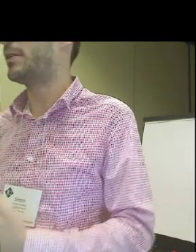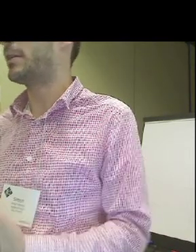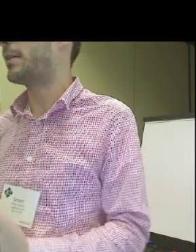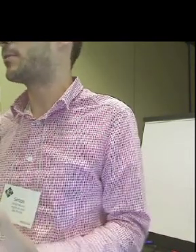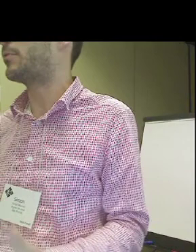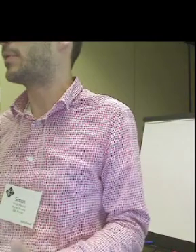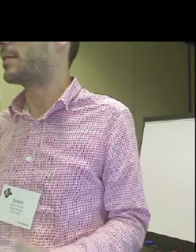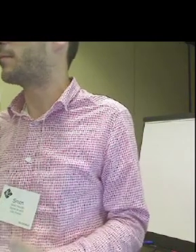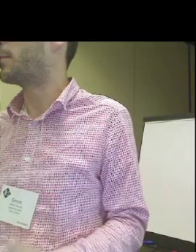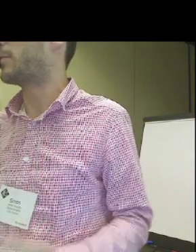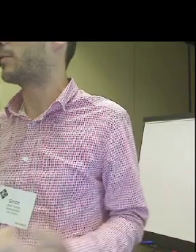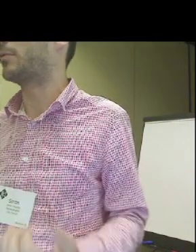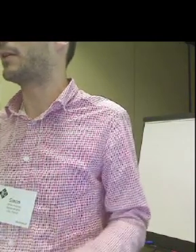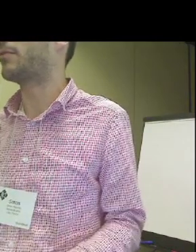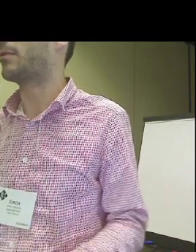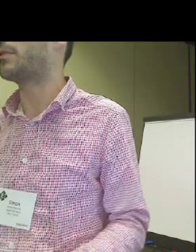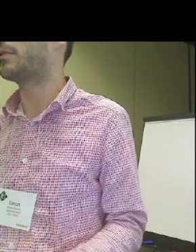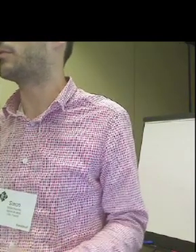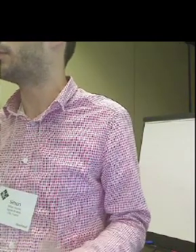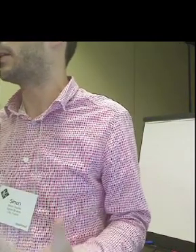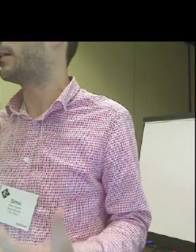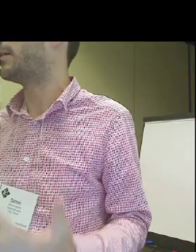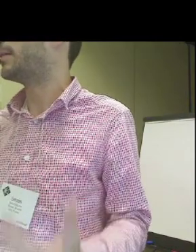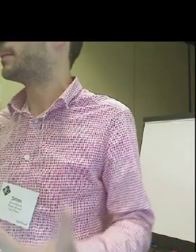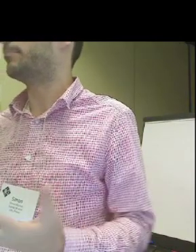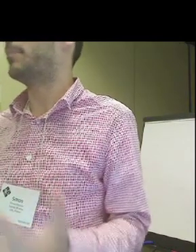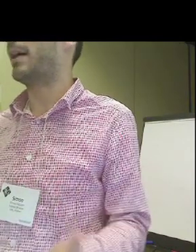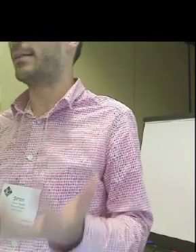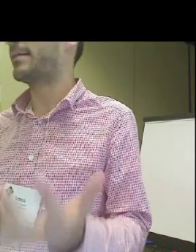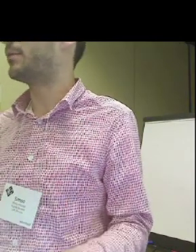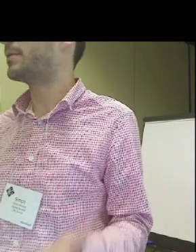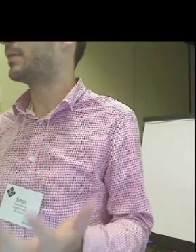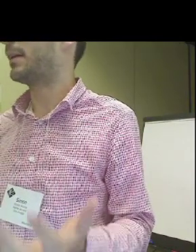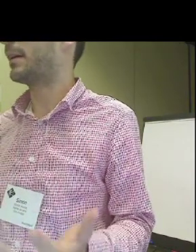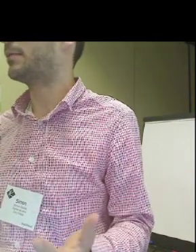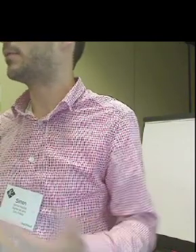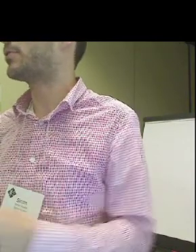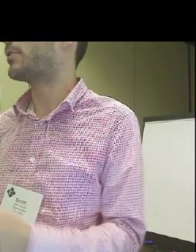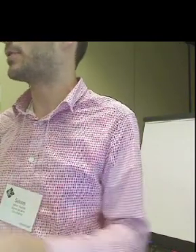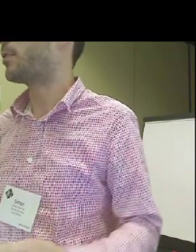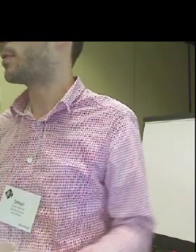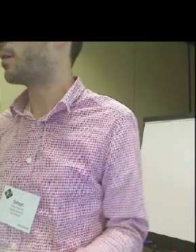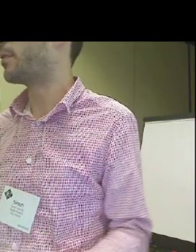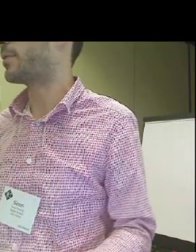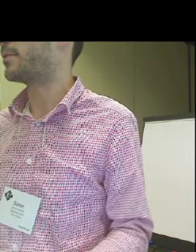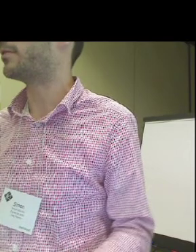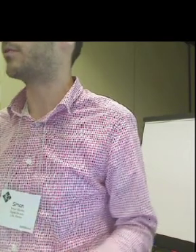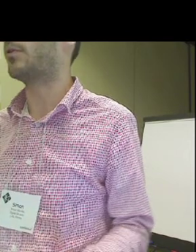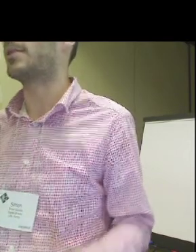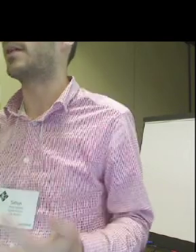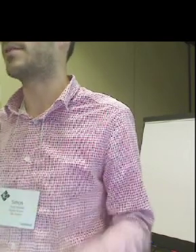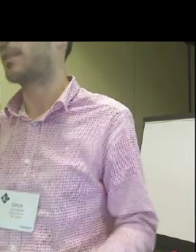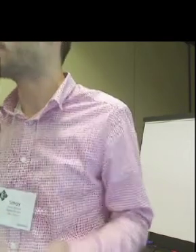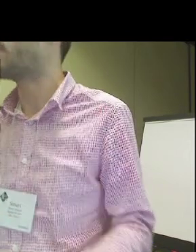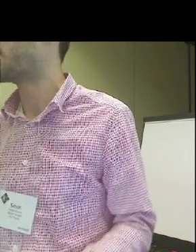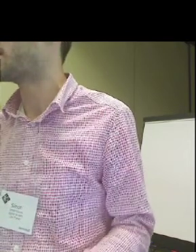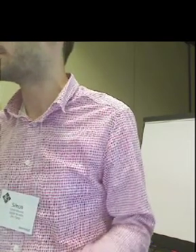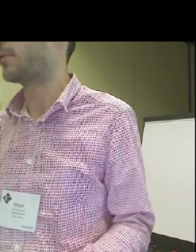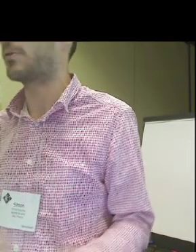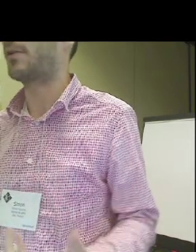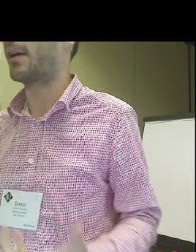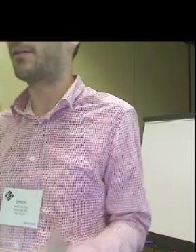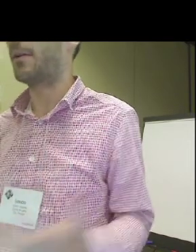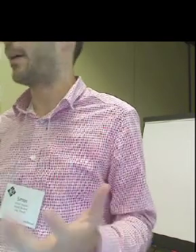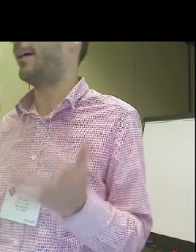Like everybody needs to receive, but also to give something, to feel balanced, I would say, like in relationship with the others, not always asking for